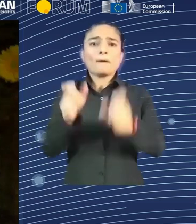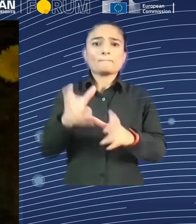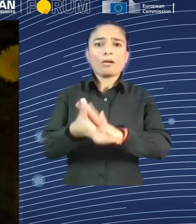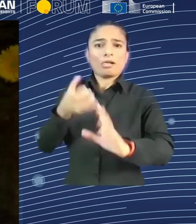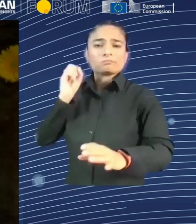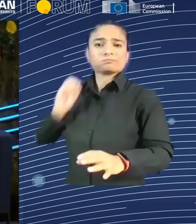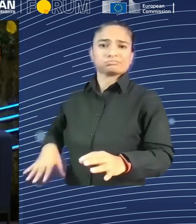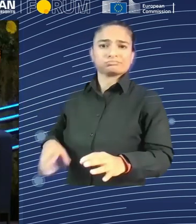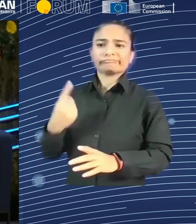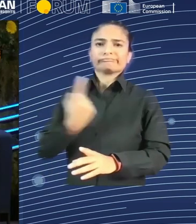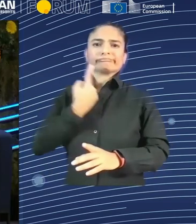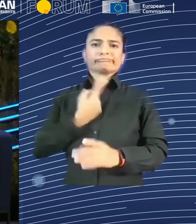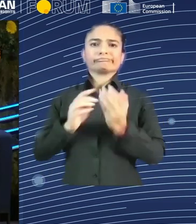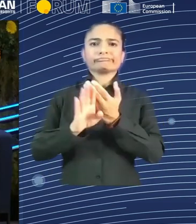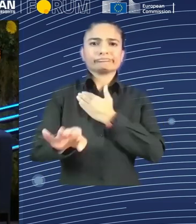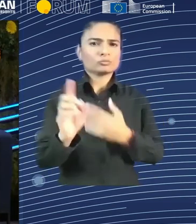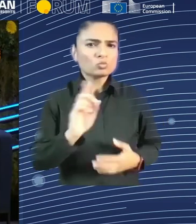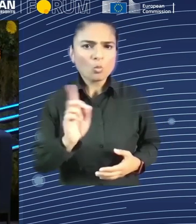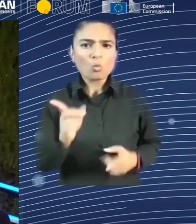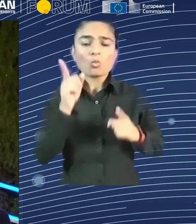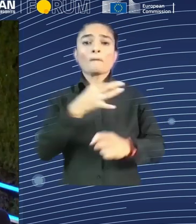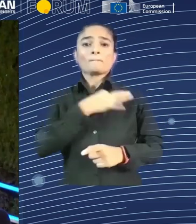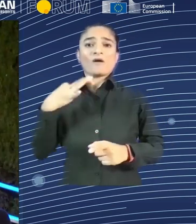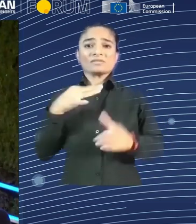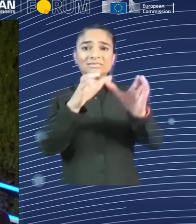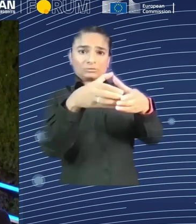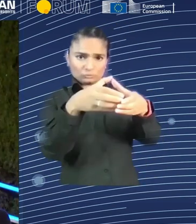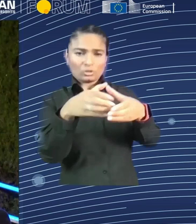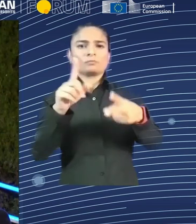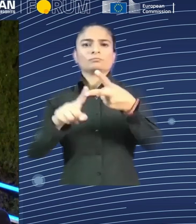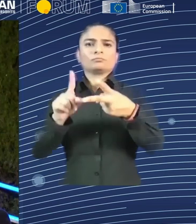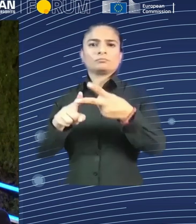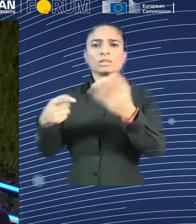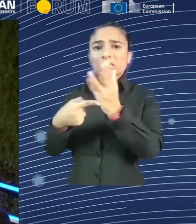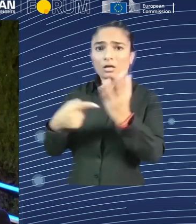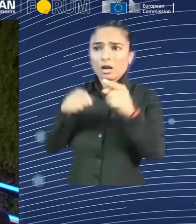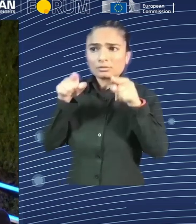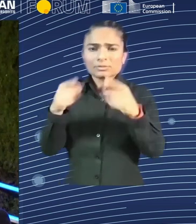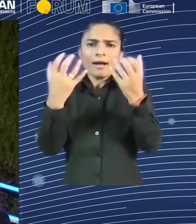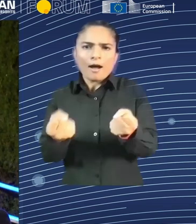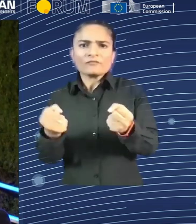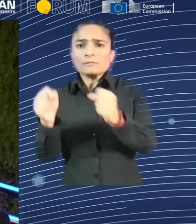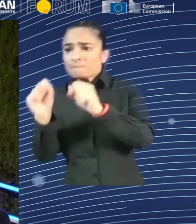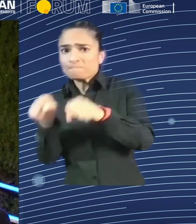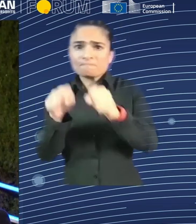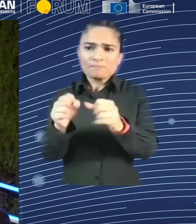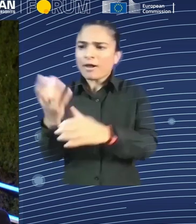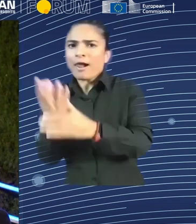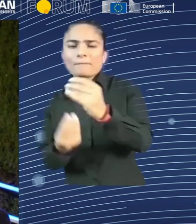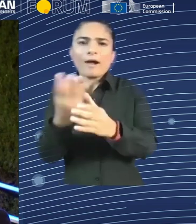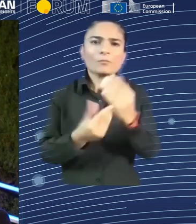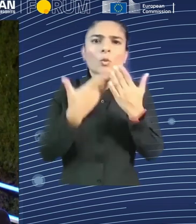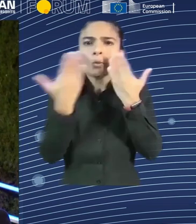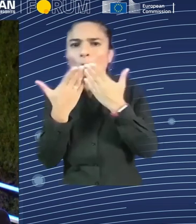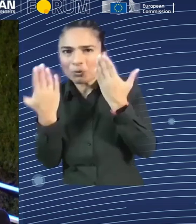think. And what do you see as the main challenges of enforcement in your country and would you